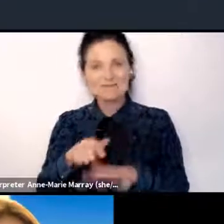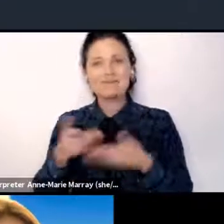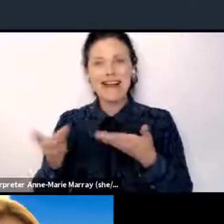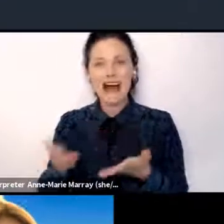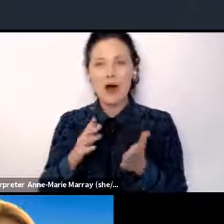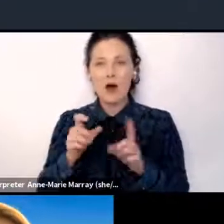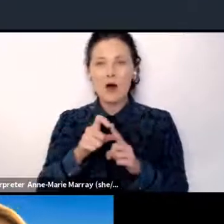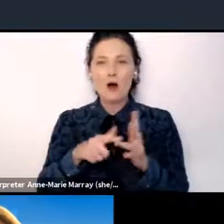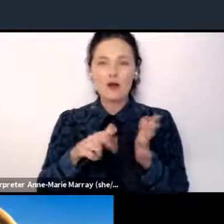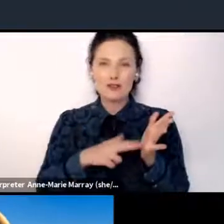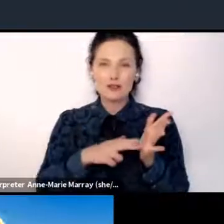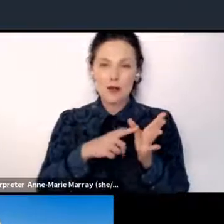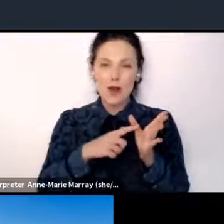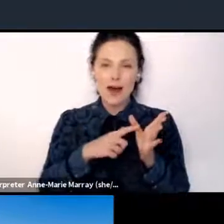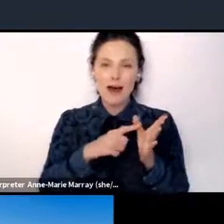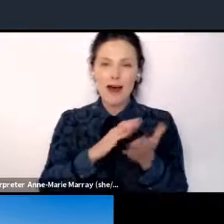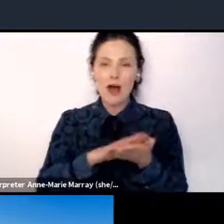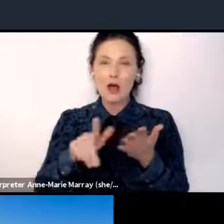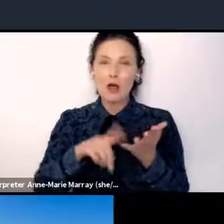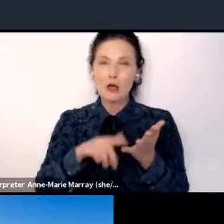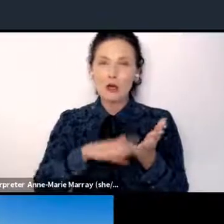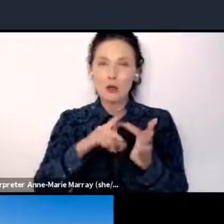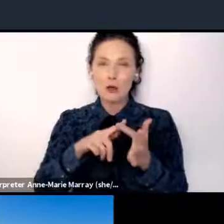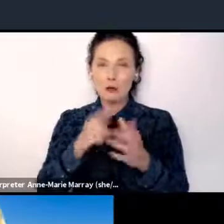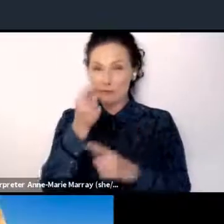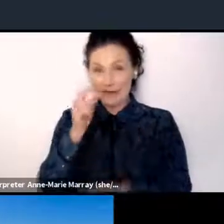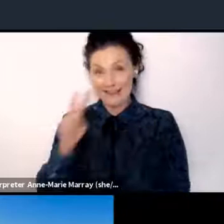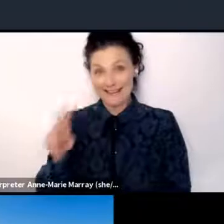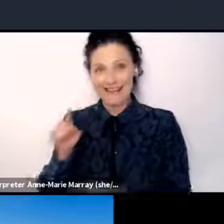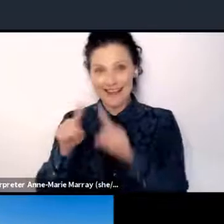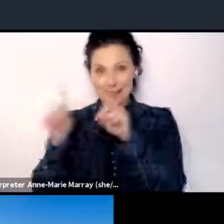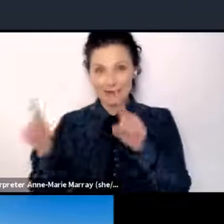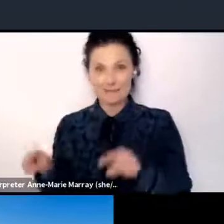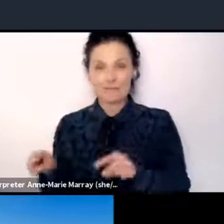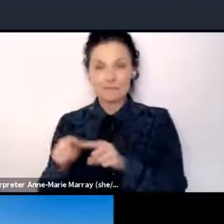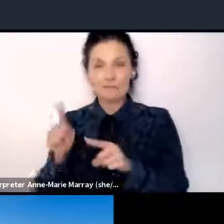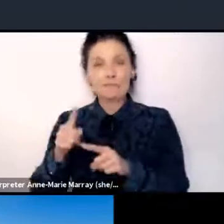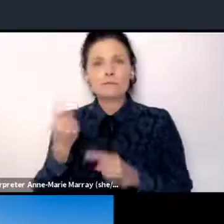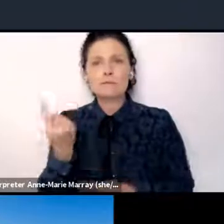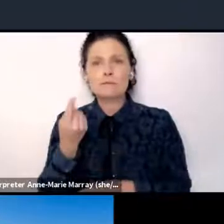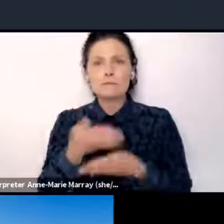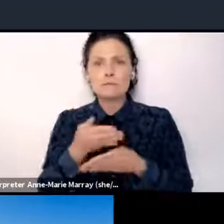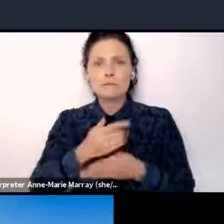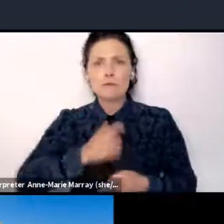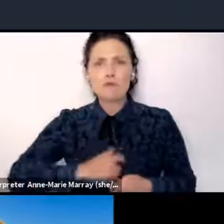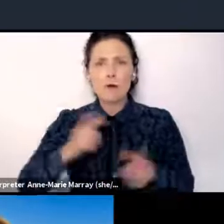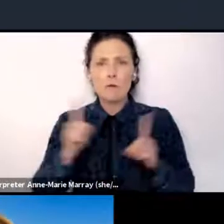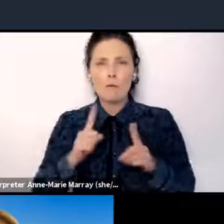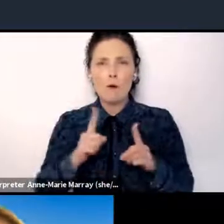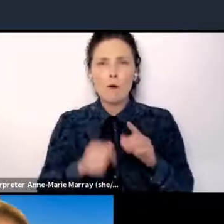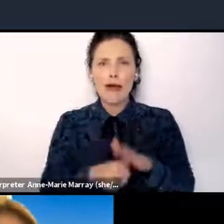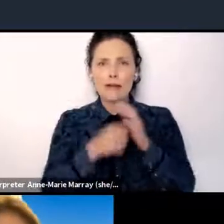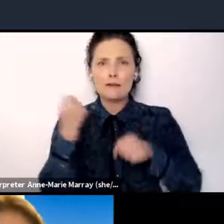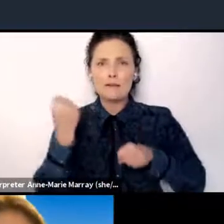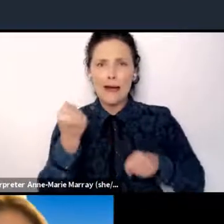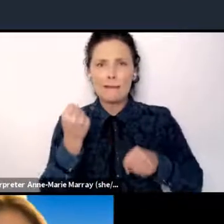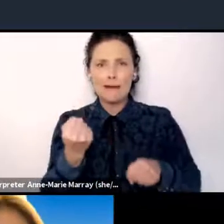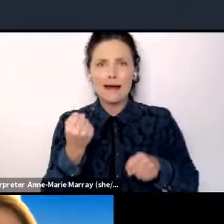who we can already see. And Donna Hume is head of campaigns at an organisation called C40,